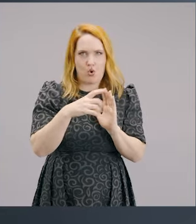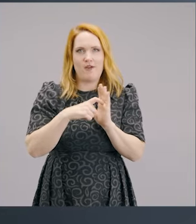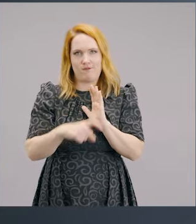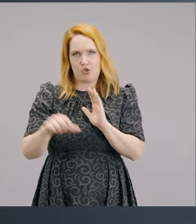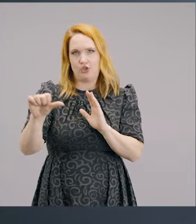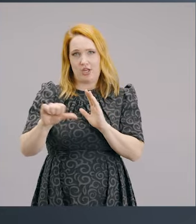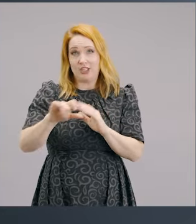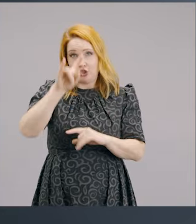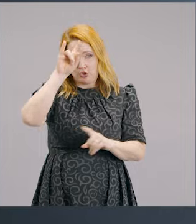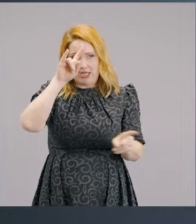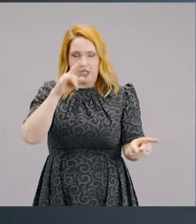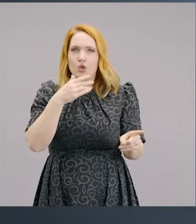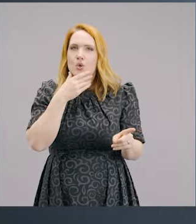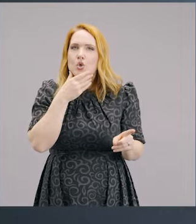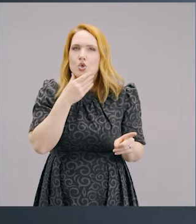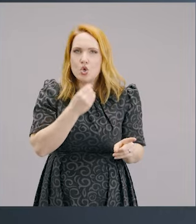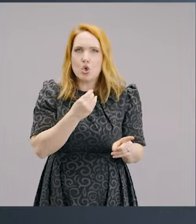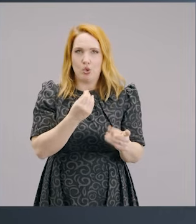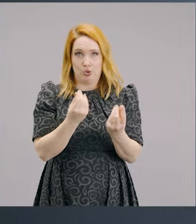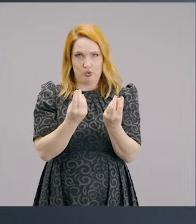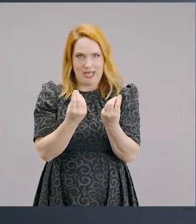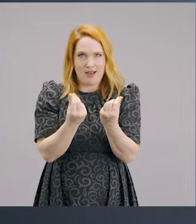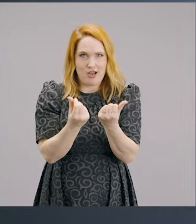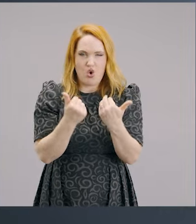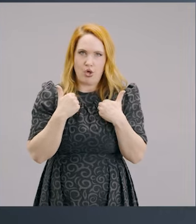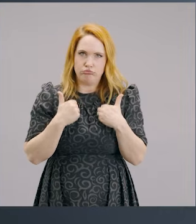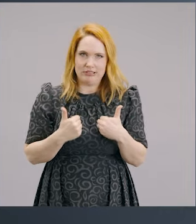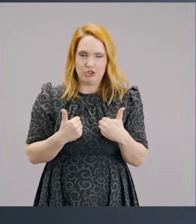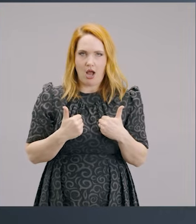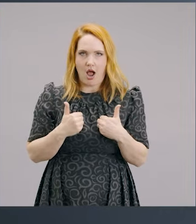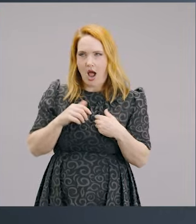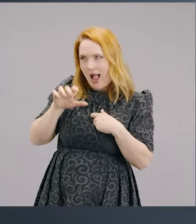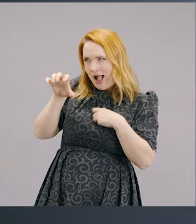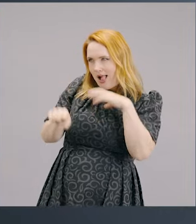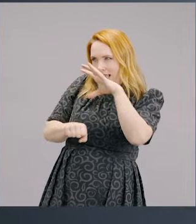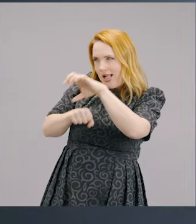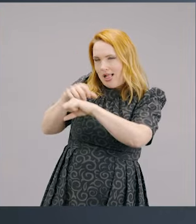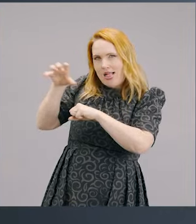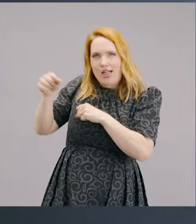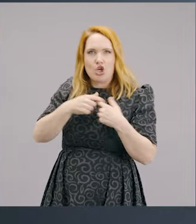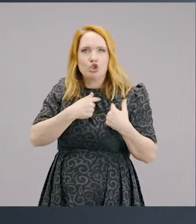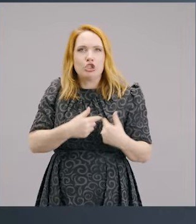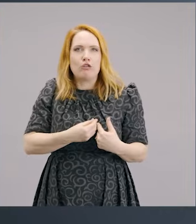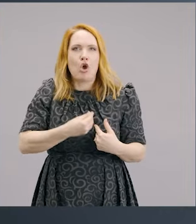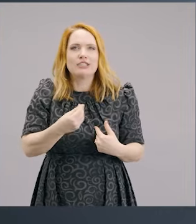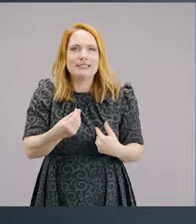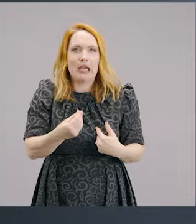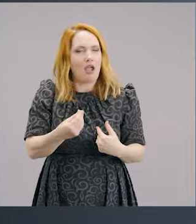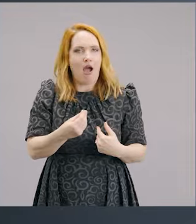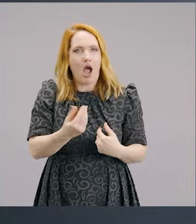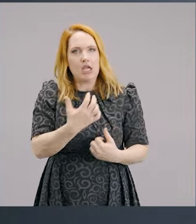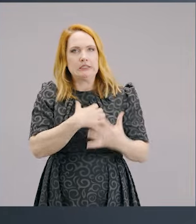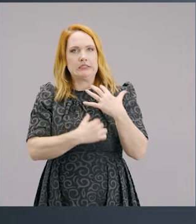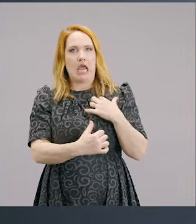uses riches like a weed to come and strangle the generosity, strangle the spiritual